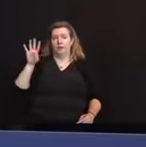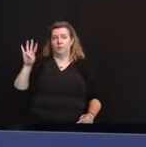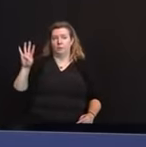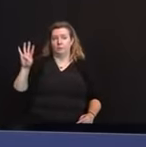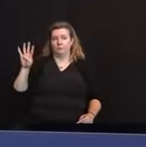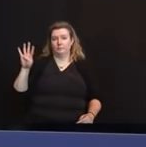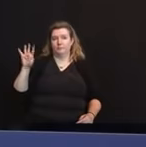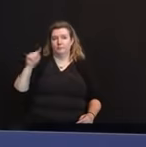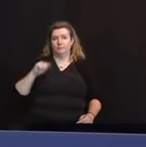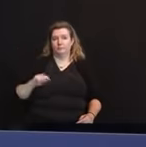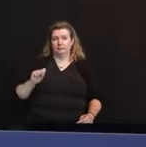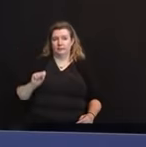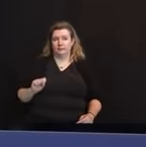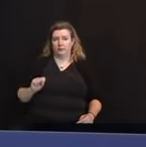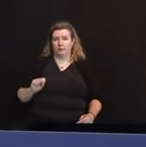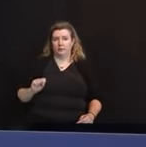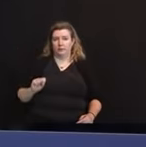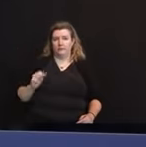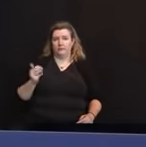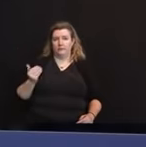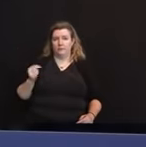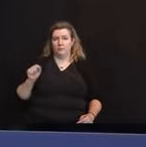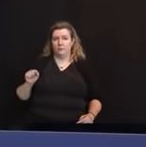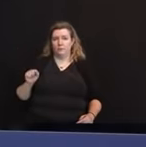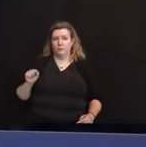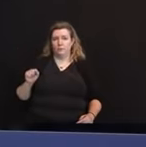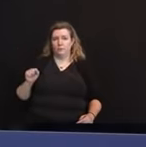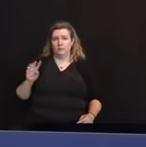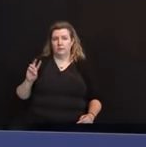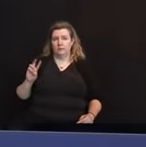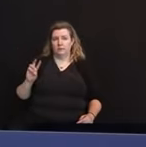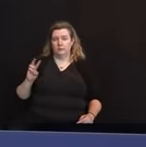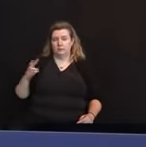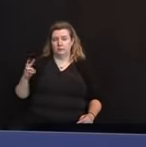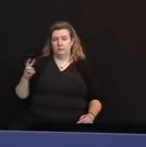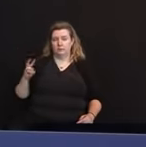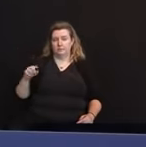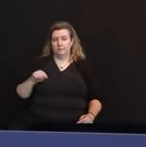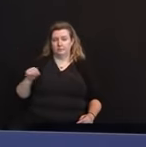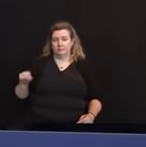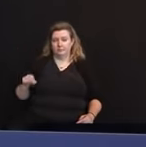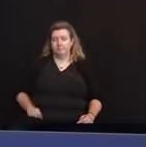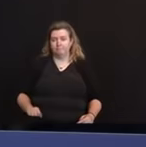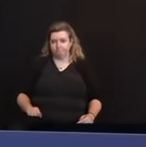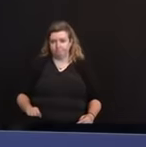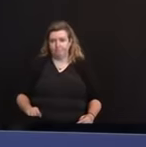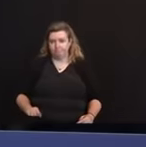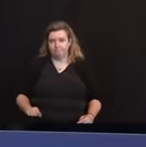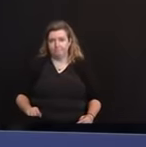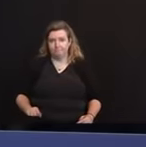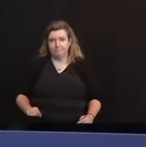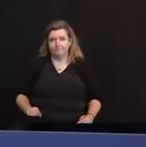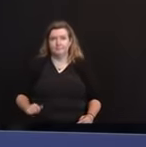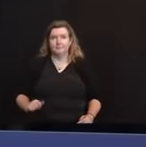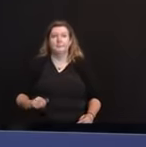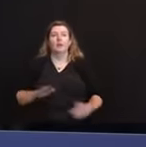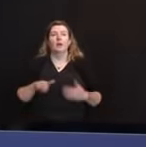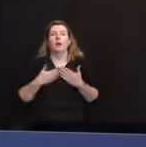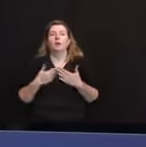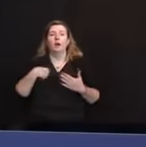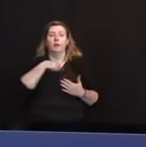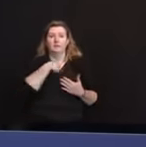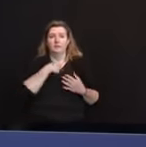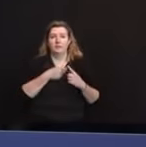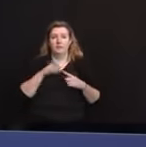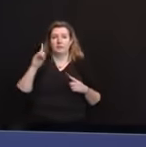The southern part of the state, 15.16. All of us at the Department of Health wish you a safe,